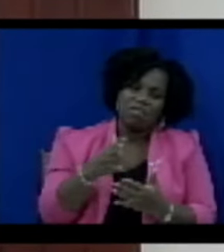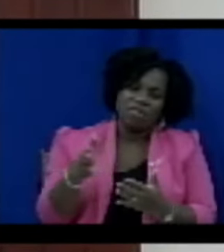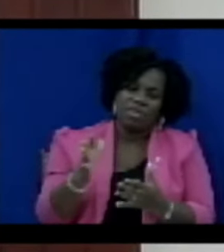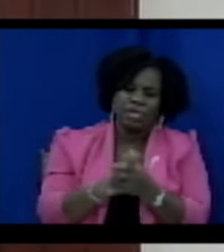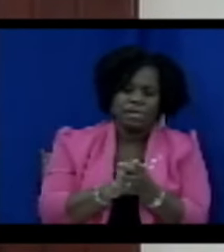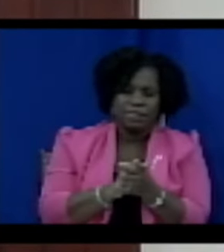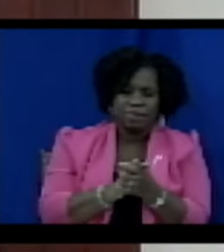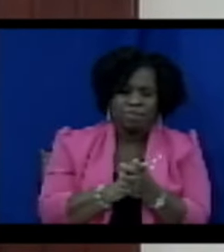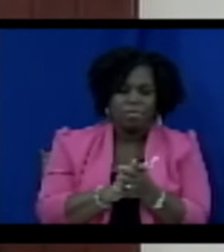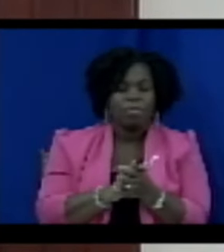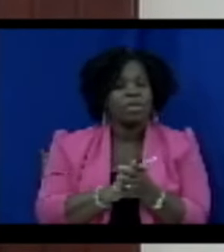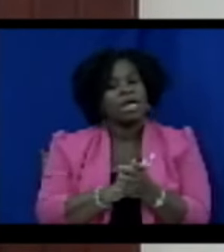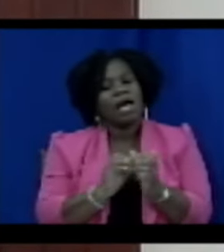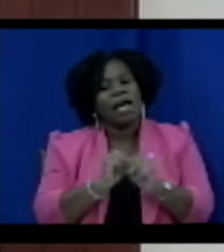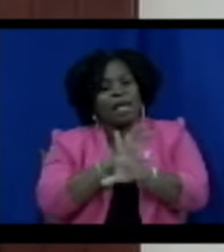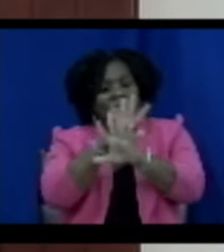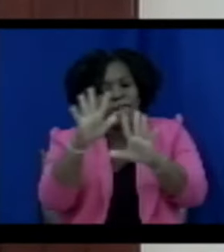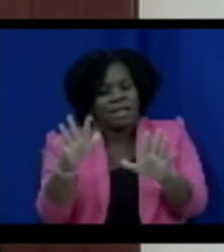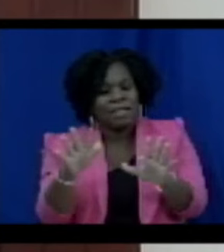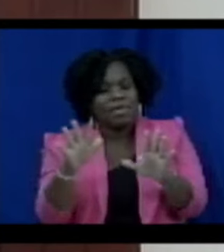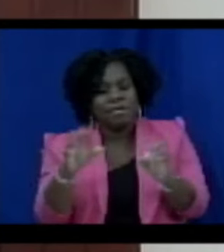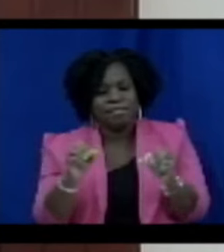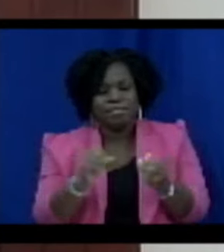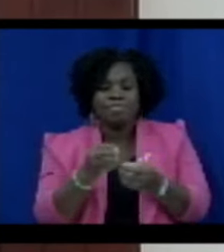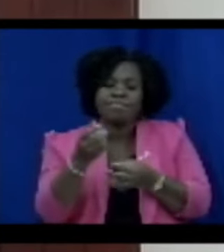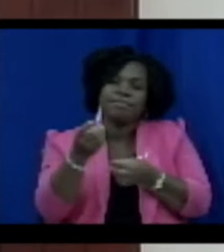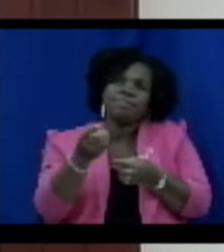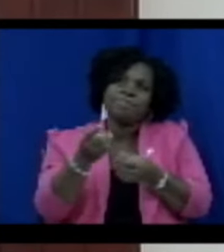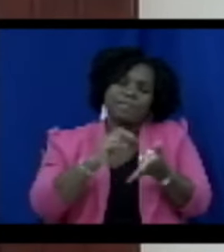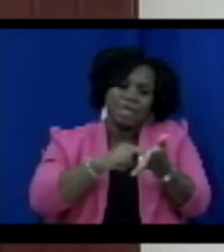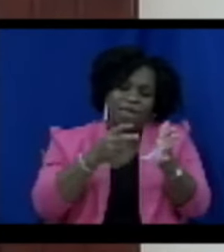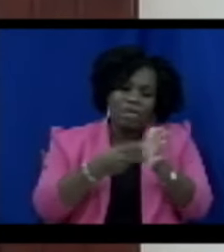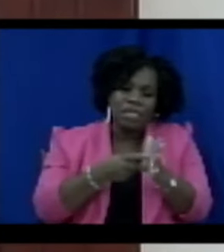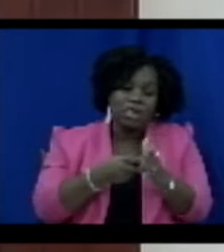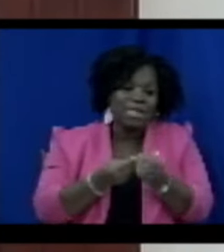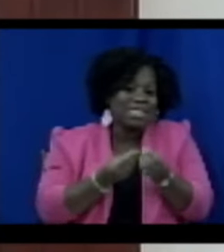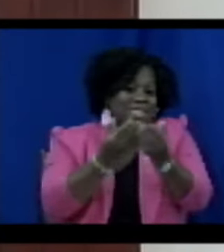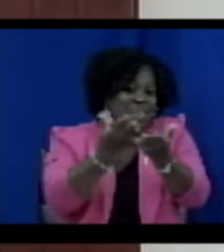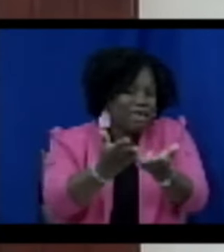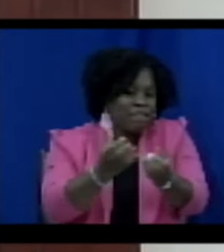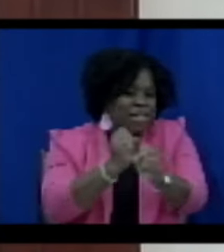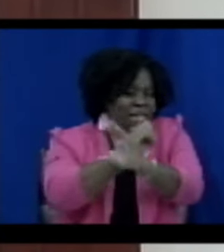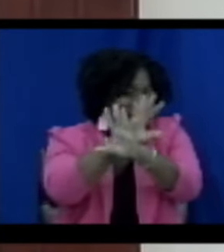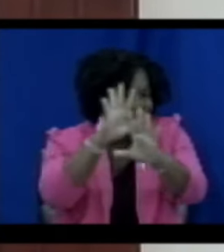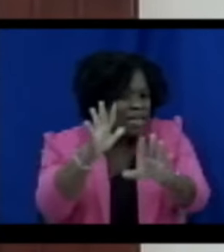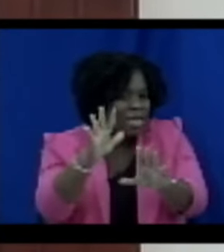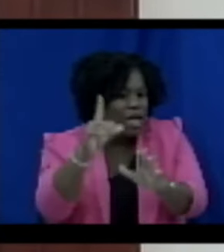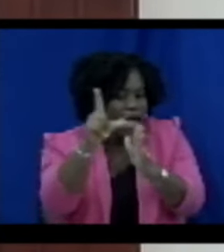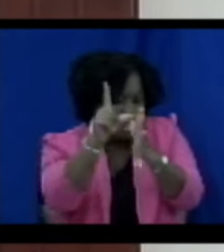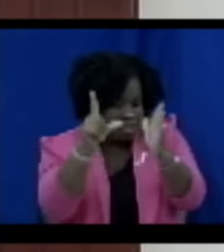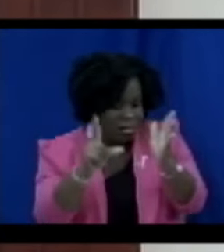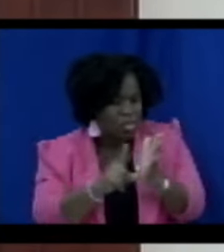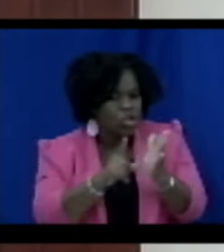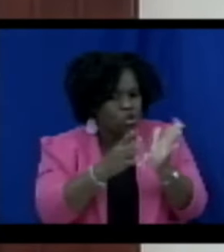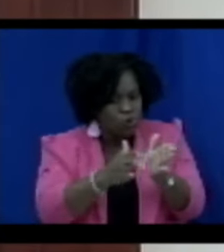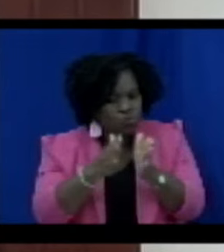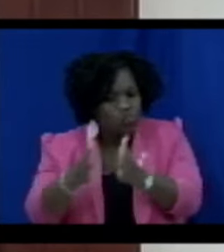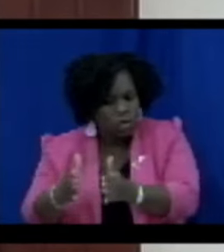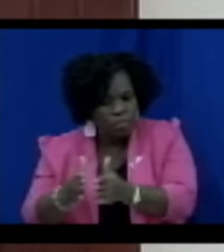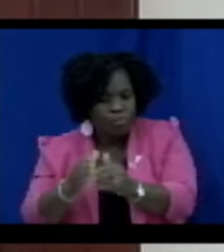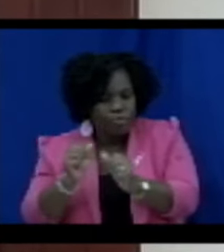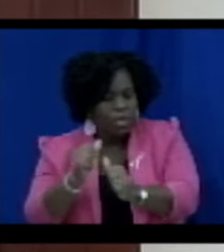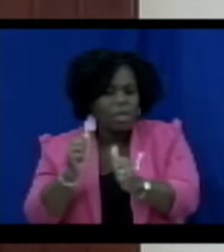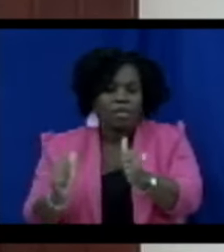A precise definition provides legal clarity and certainty, ensuring that law enforcement agencies, prosecutors, and the judiciary